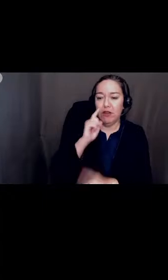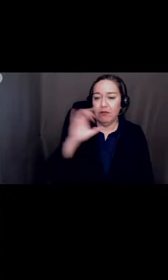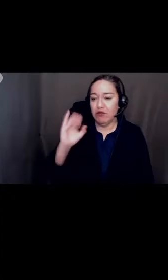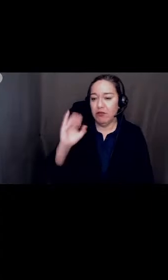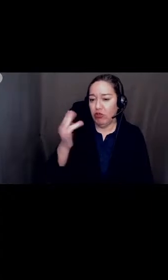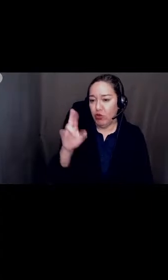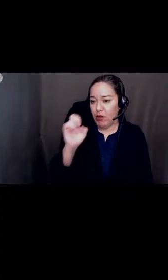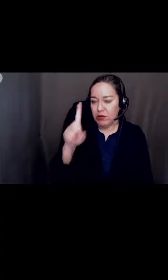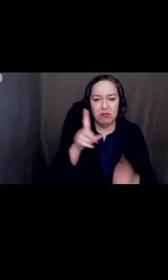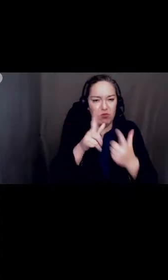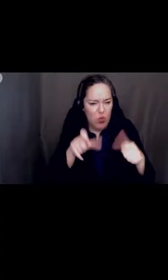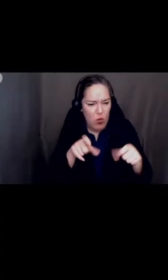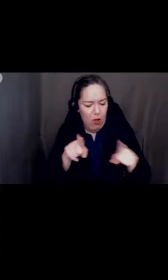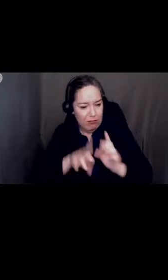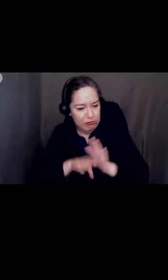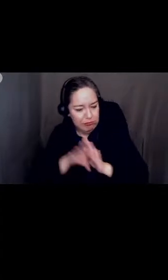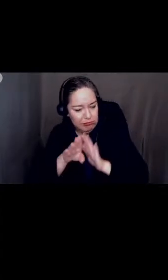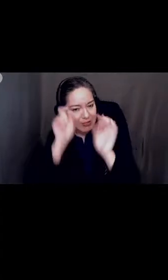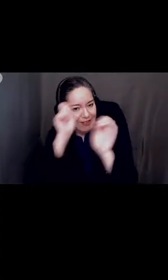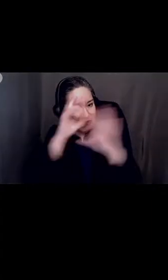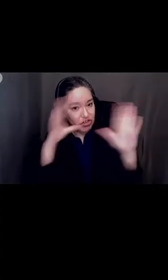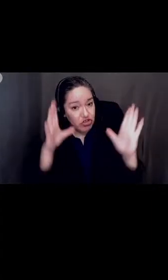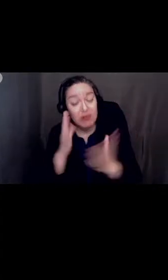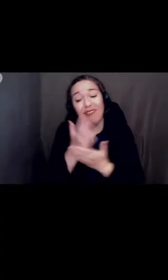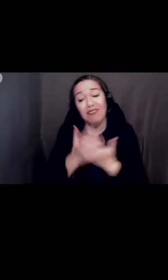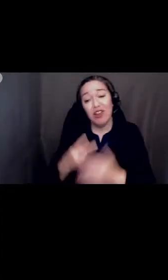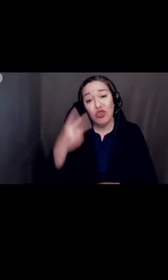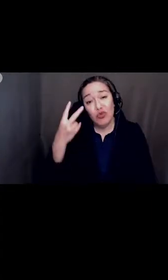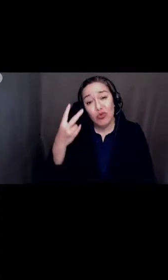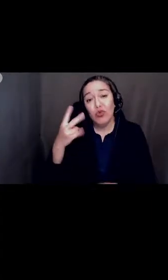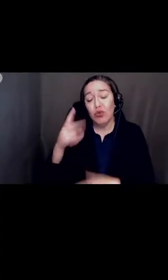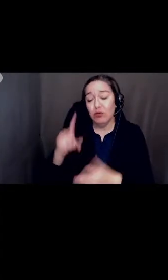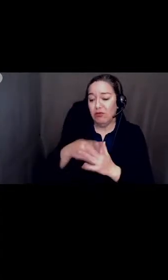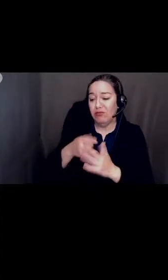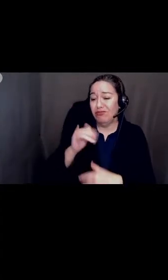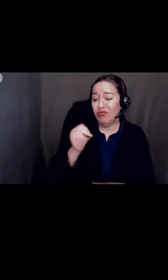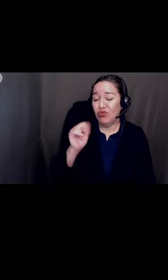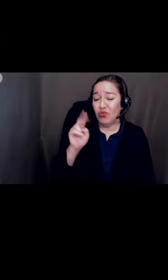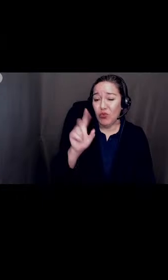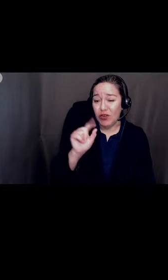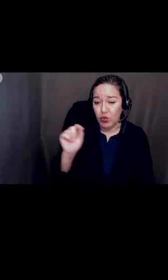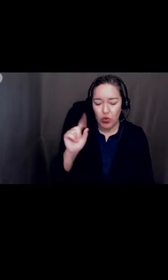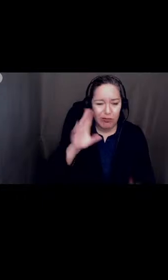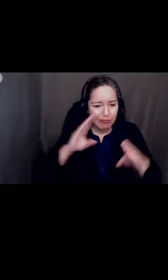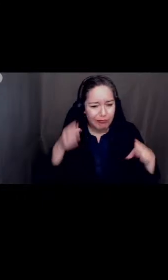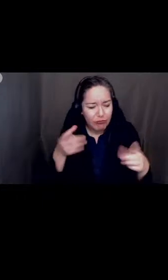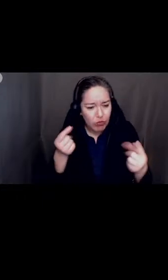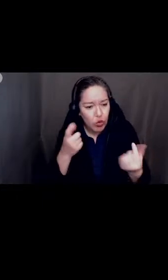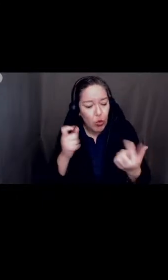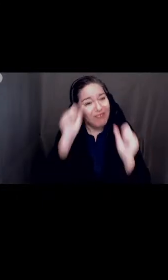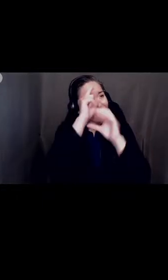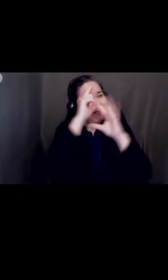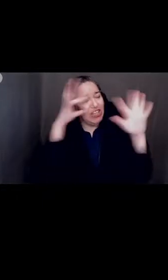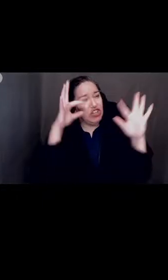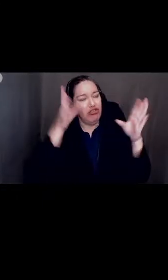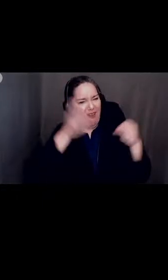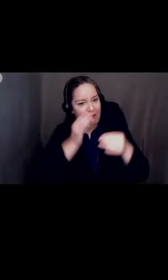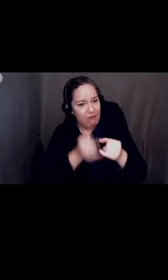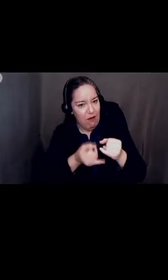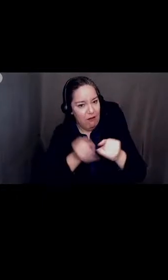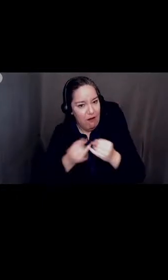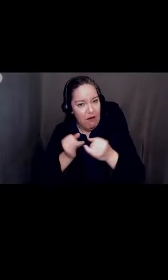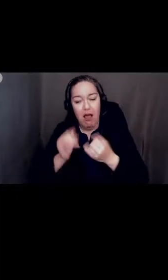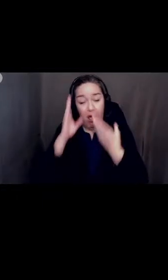Phase 2, which began in November 2020, was focused on finalizing the vision and narrowing down our focus areas from the several